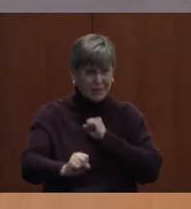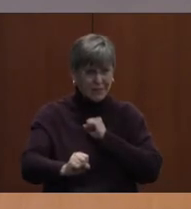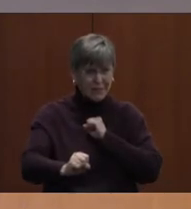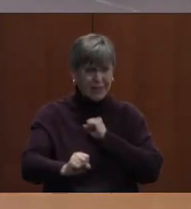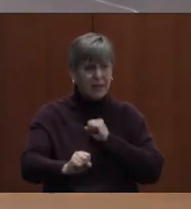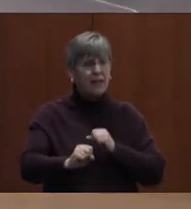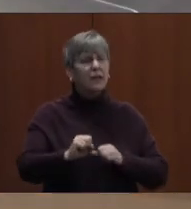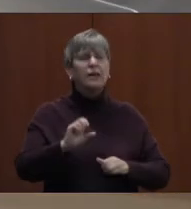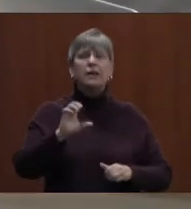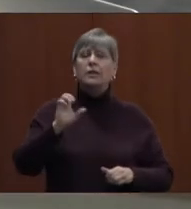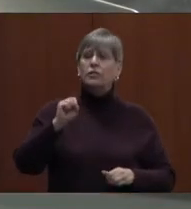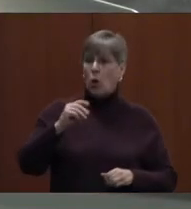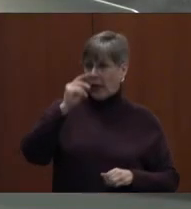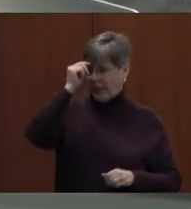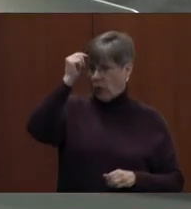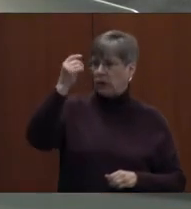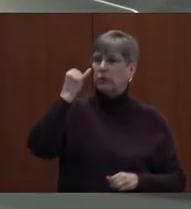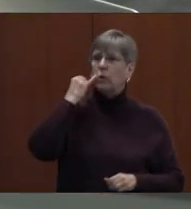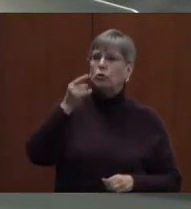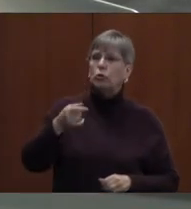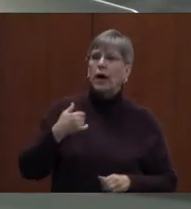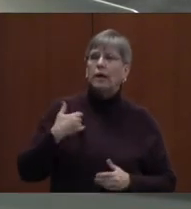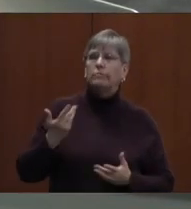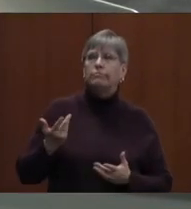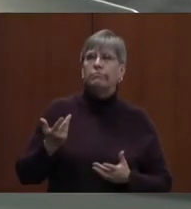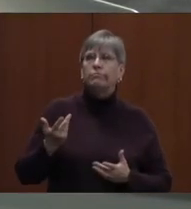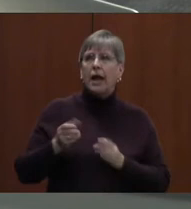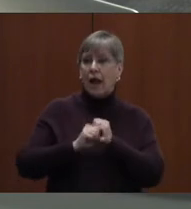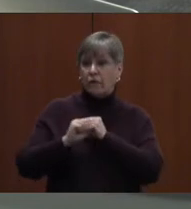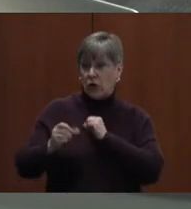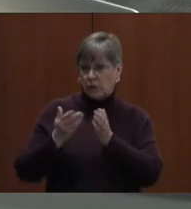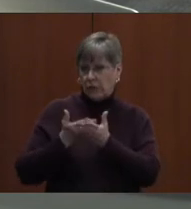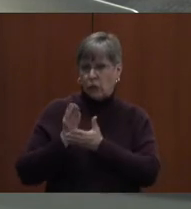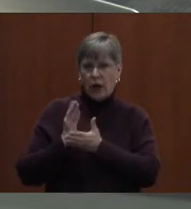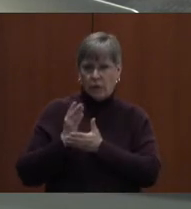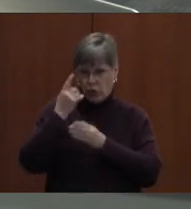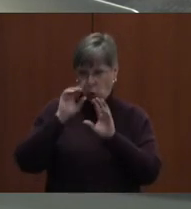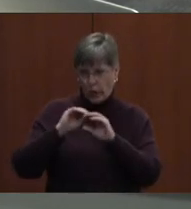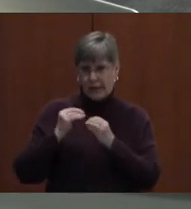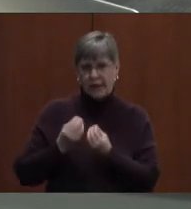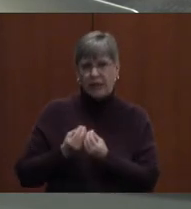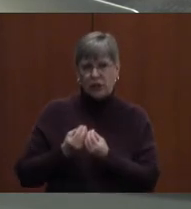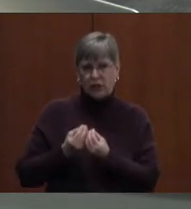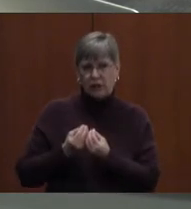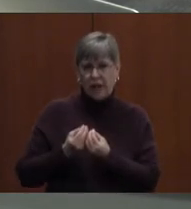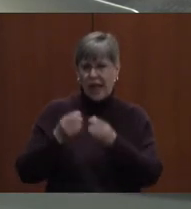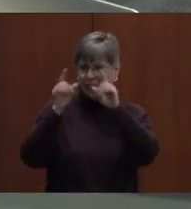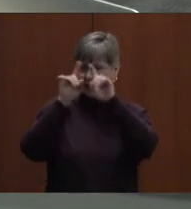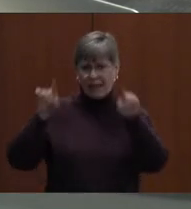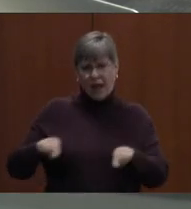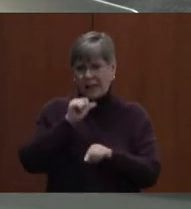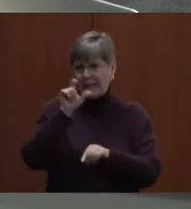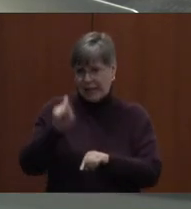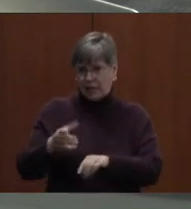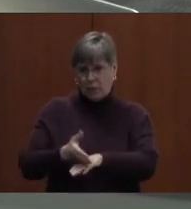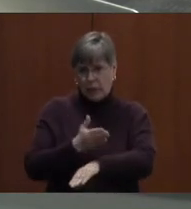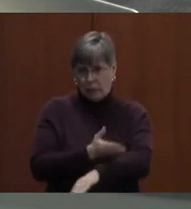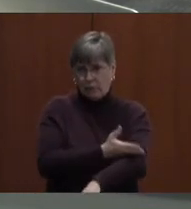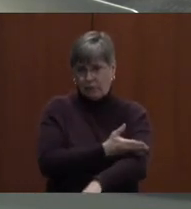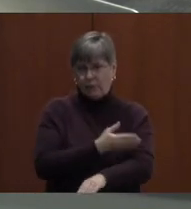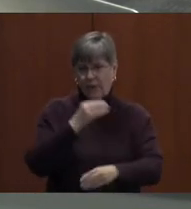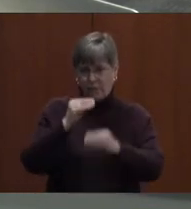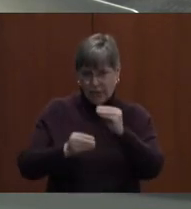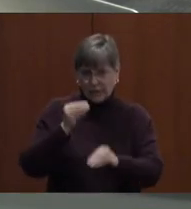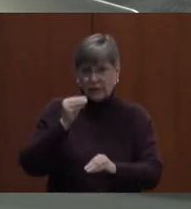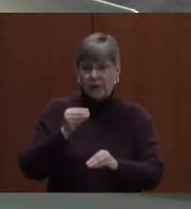So, in theory, if they had an advertising right with an organization, the sign was in disrepair, and